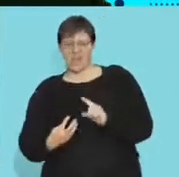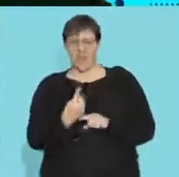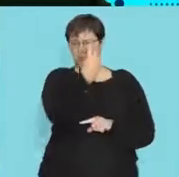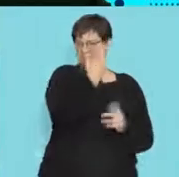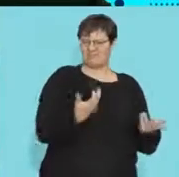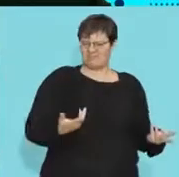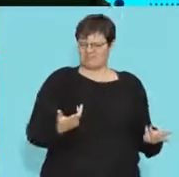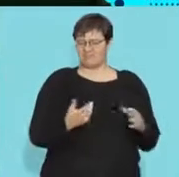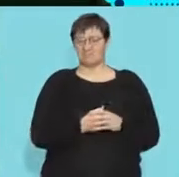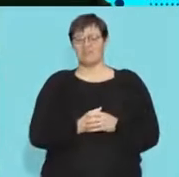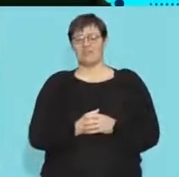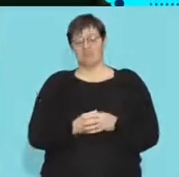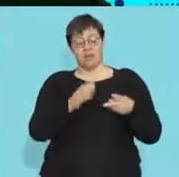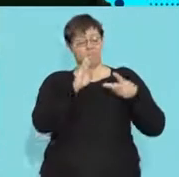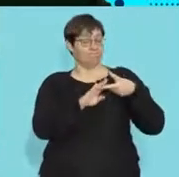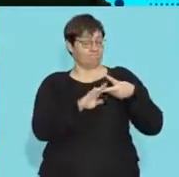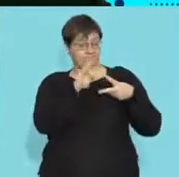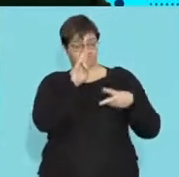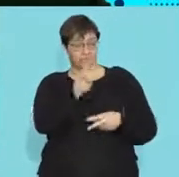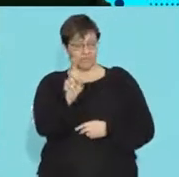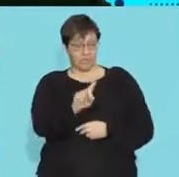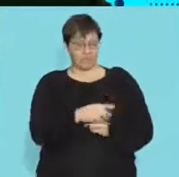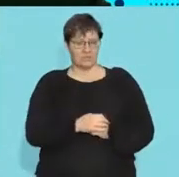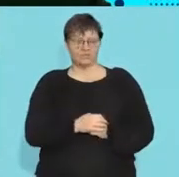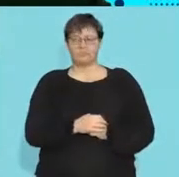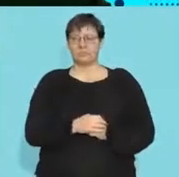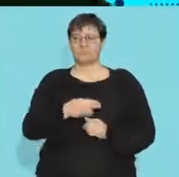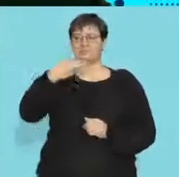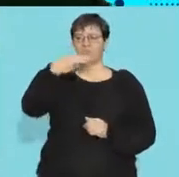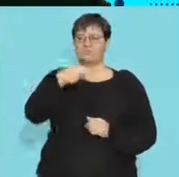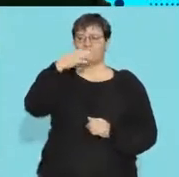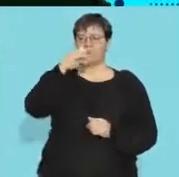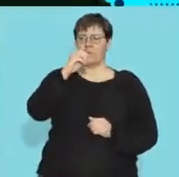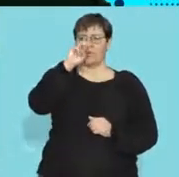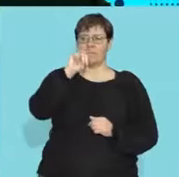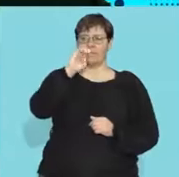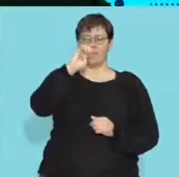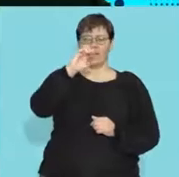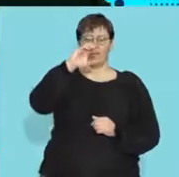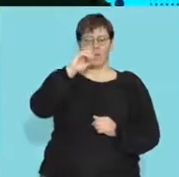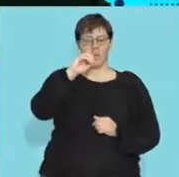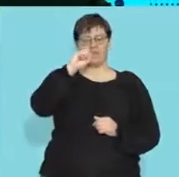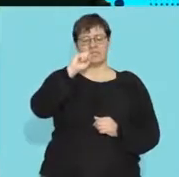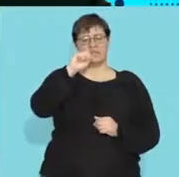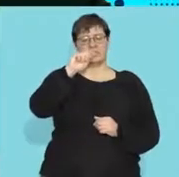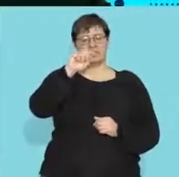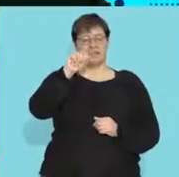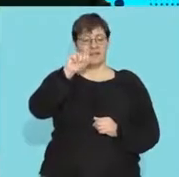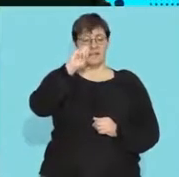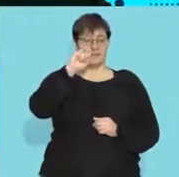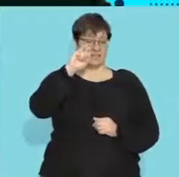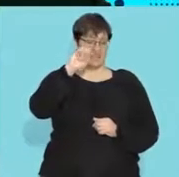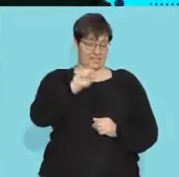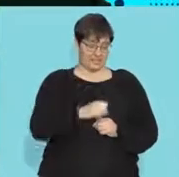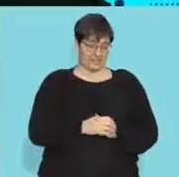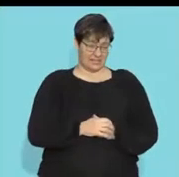the next section we're going to look at is this concept of homeostasis now if i there's a